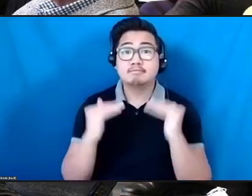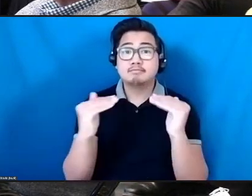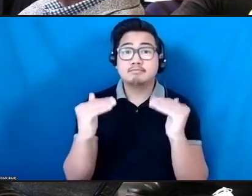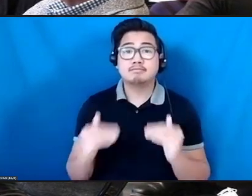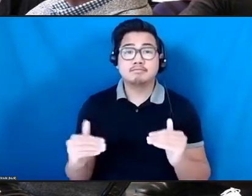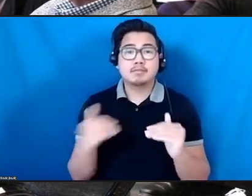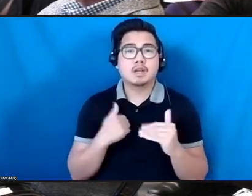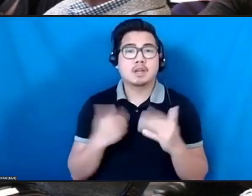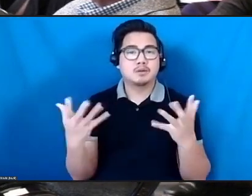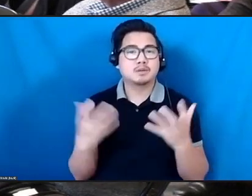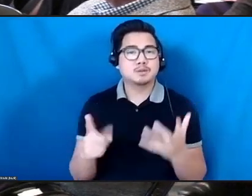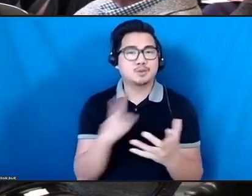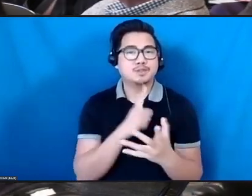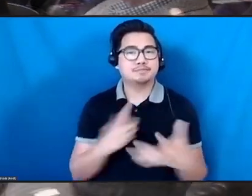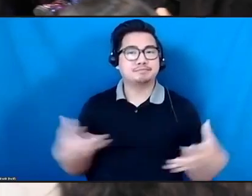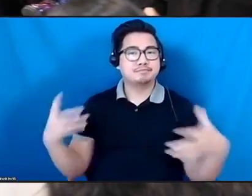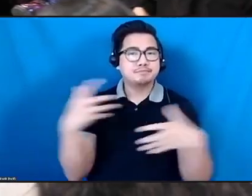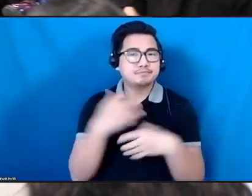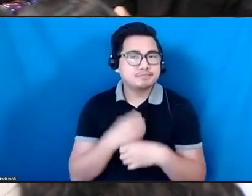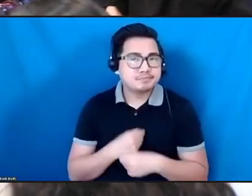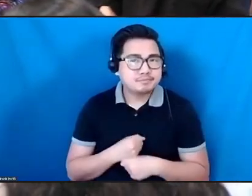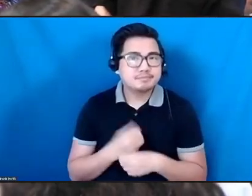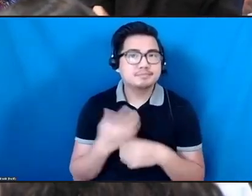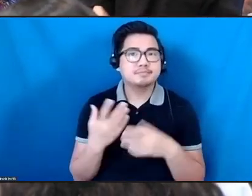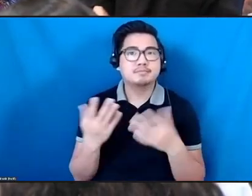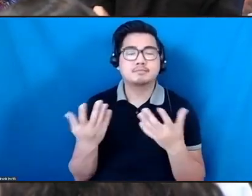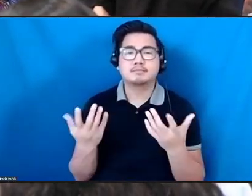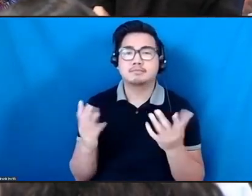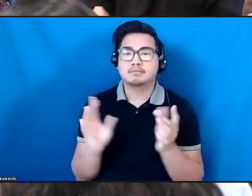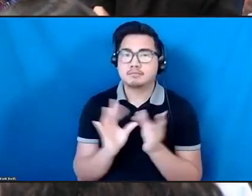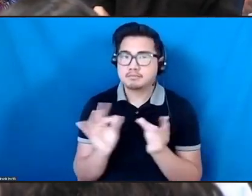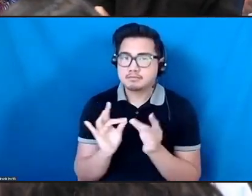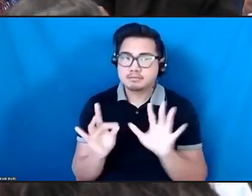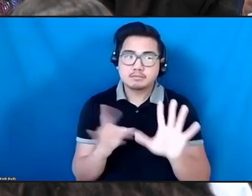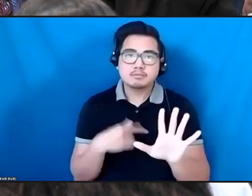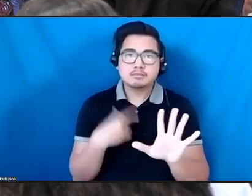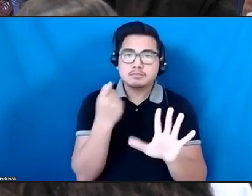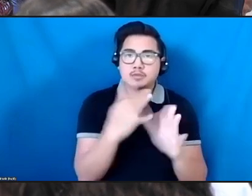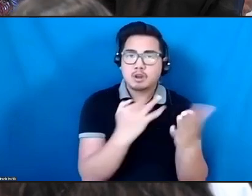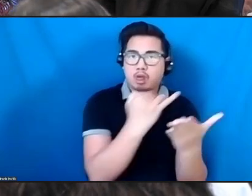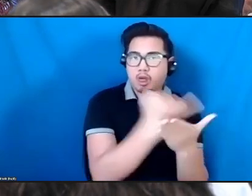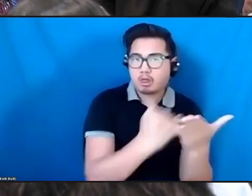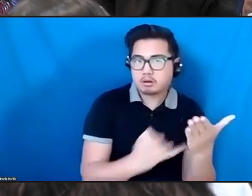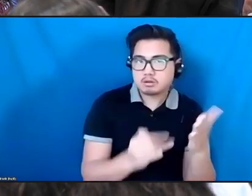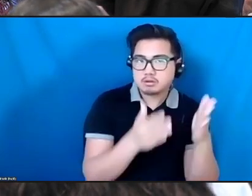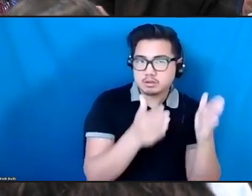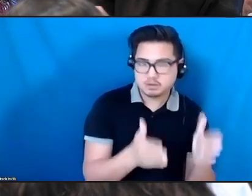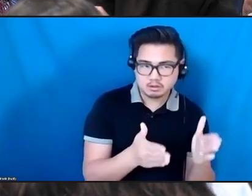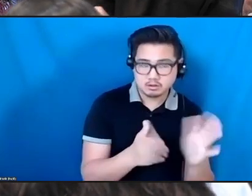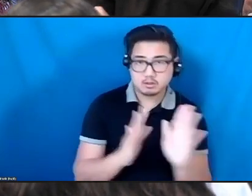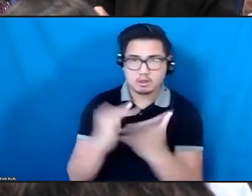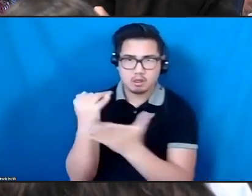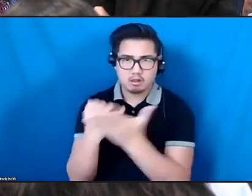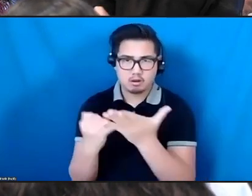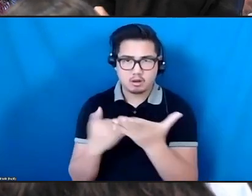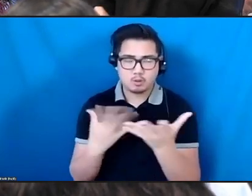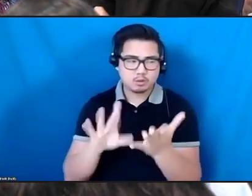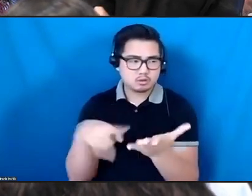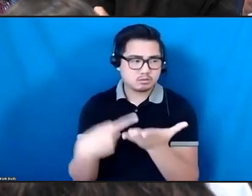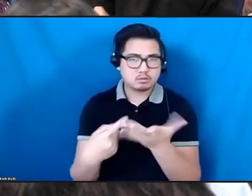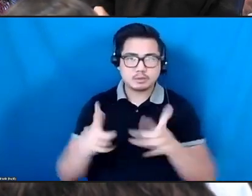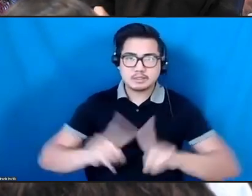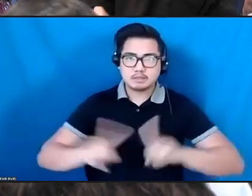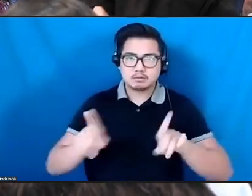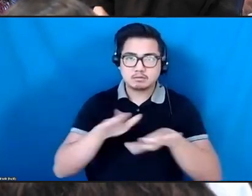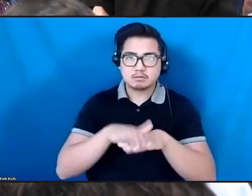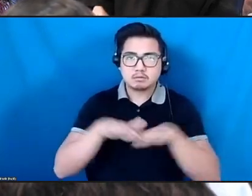little bit about the separation from art and artist, the distinction between the two, and the relationship that